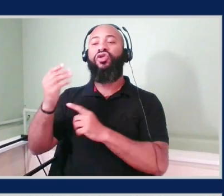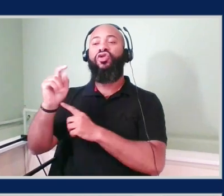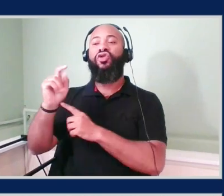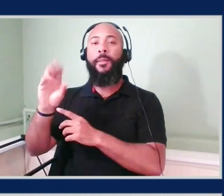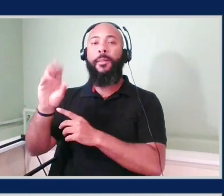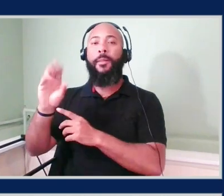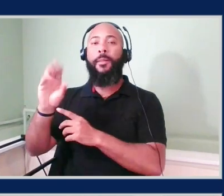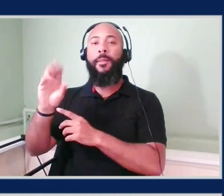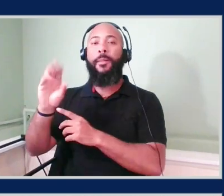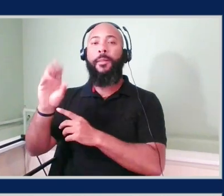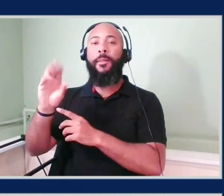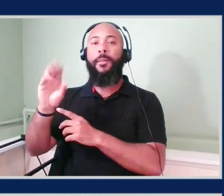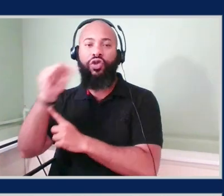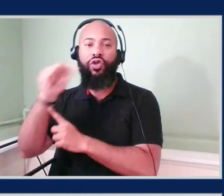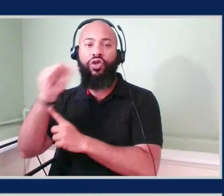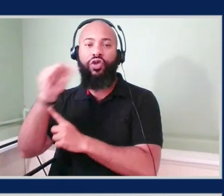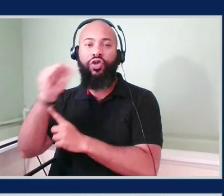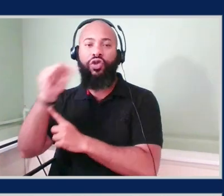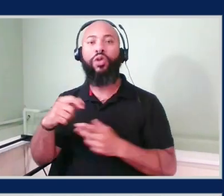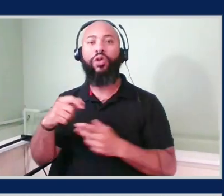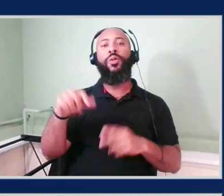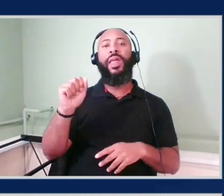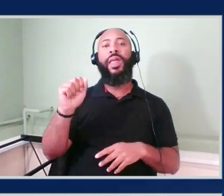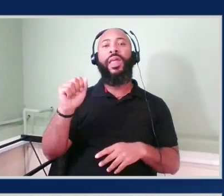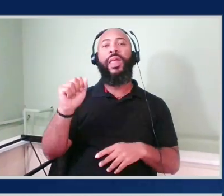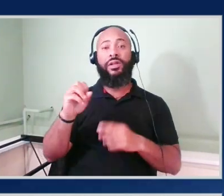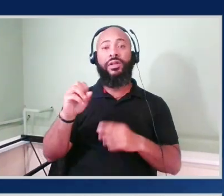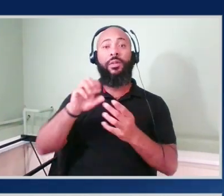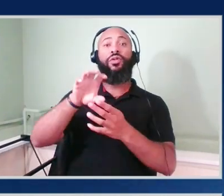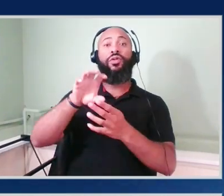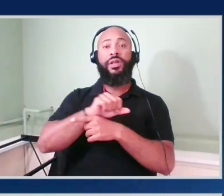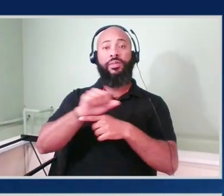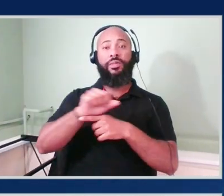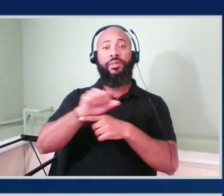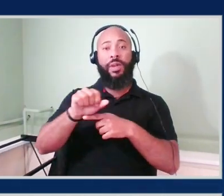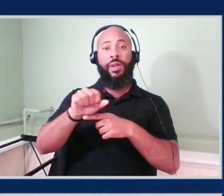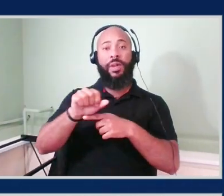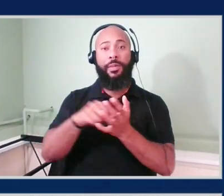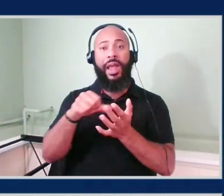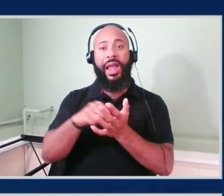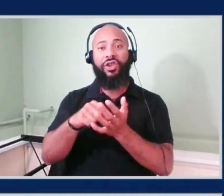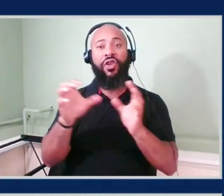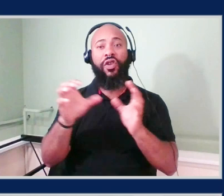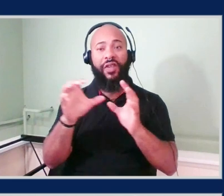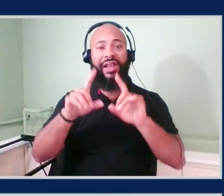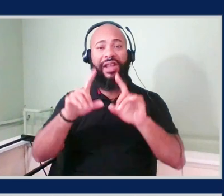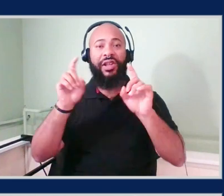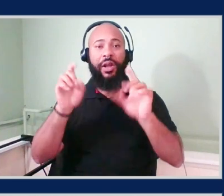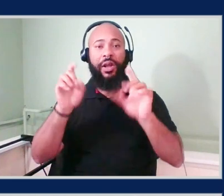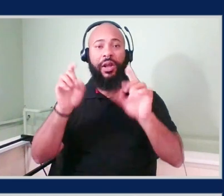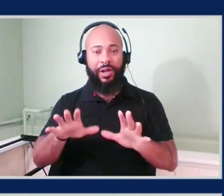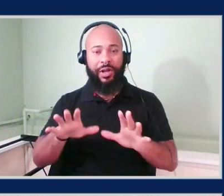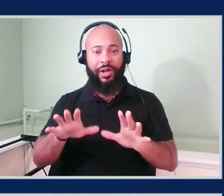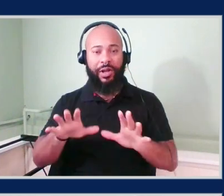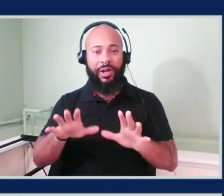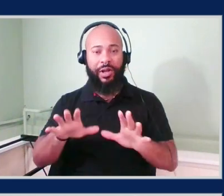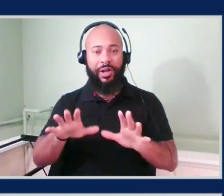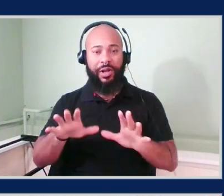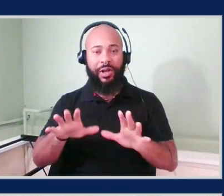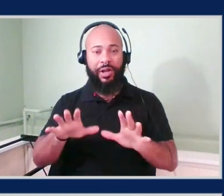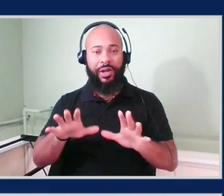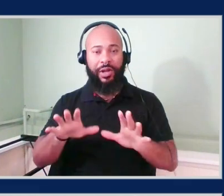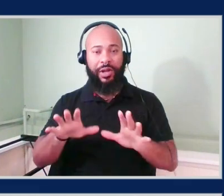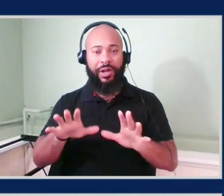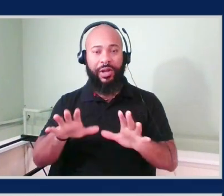certification landing page for certifications, exam prep, all the things, if you go to skillbuilder.aws. We'll have a link in the chat for everyone here.